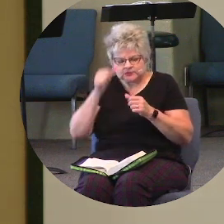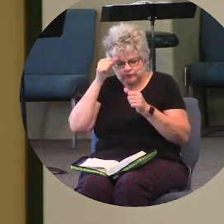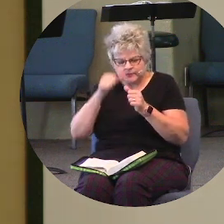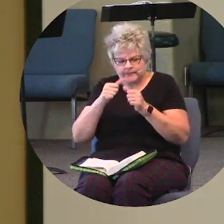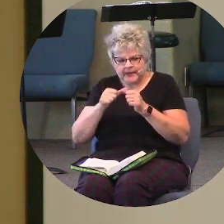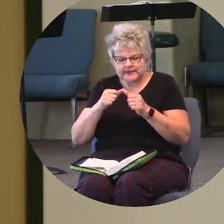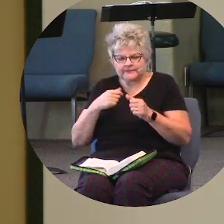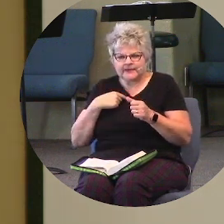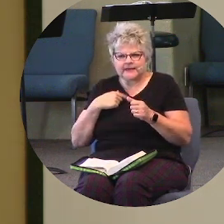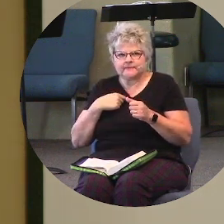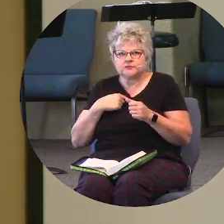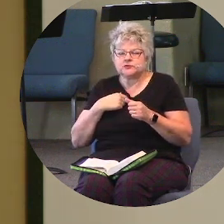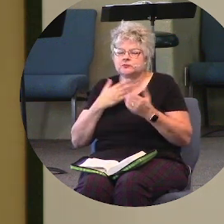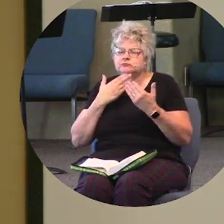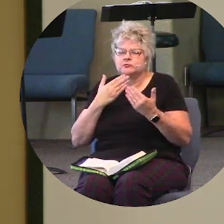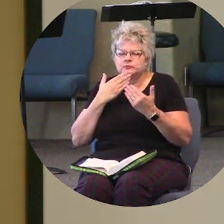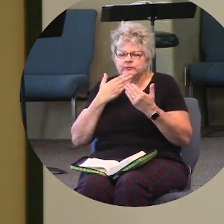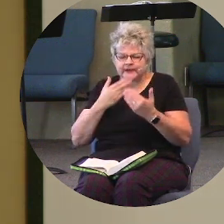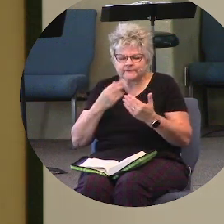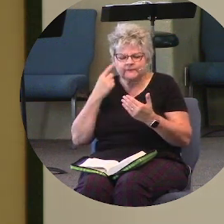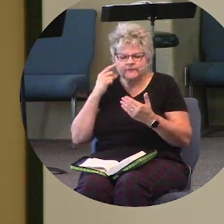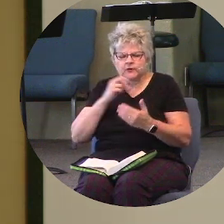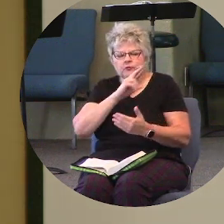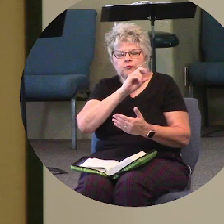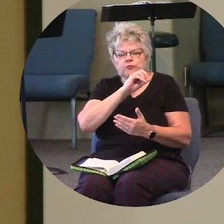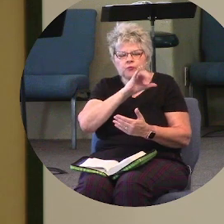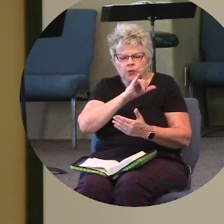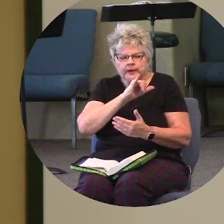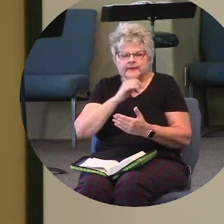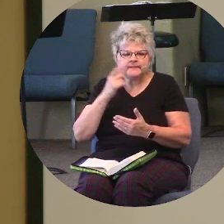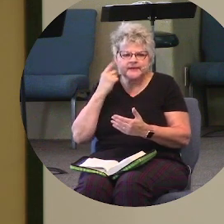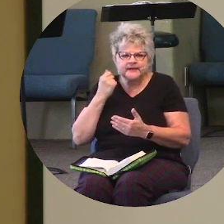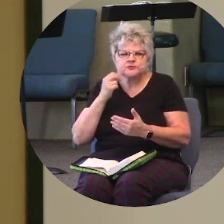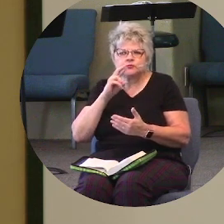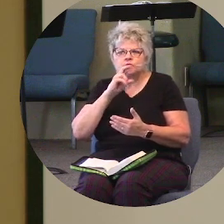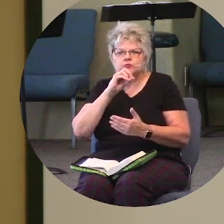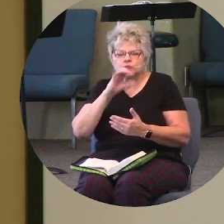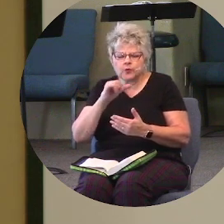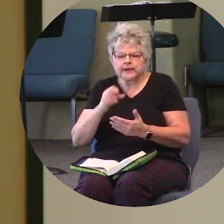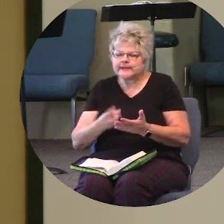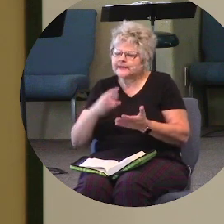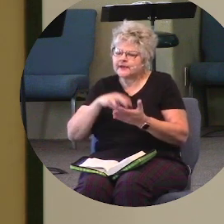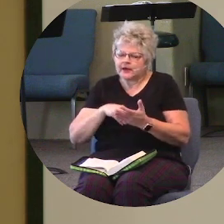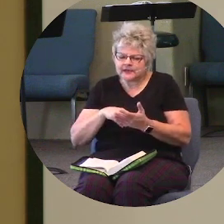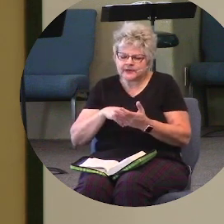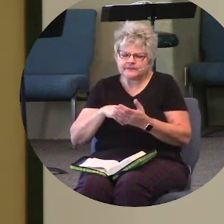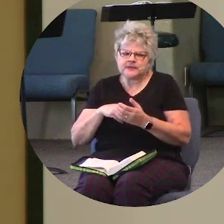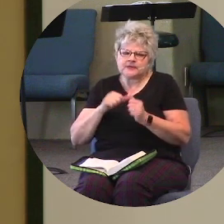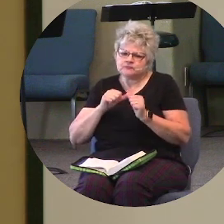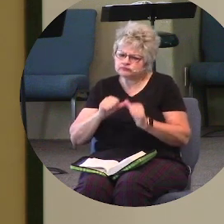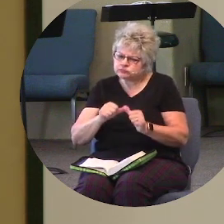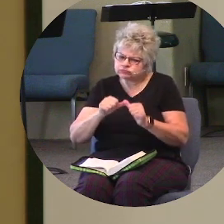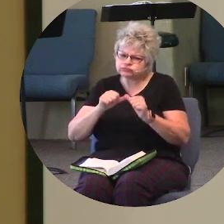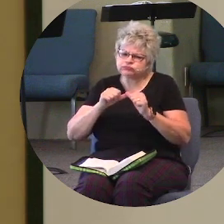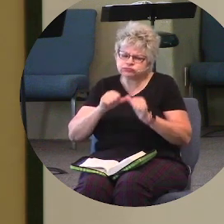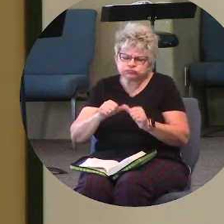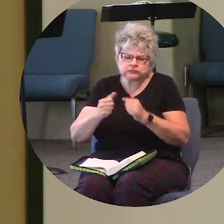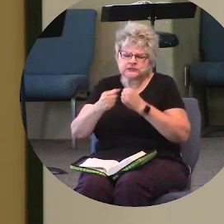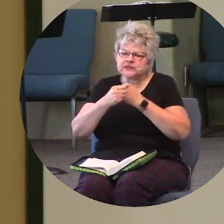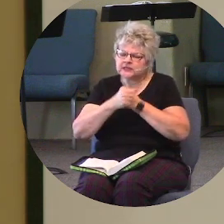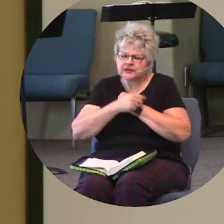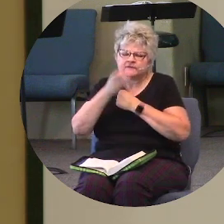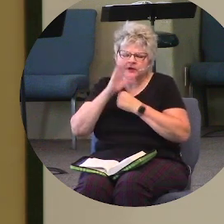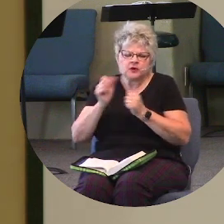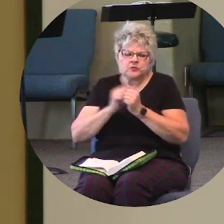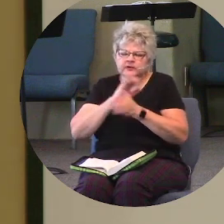so grateful to God for Roy, because he got up every single day. He fought that fight, and he loved God with all